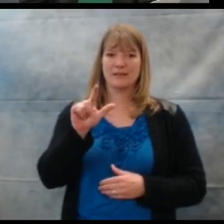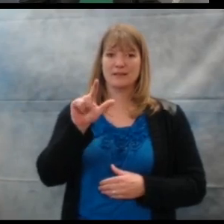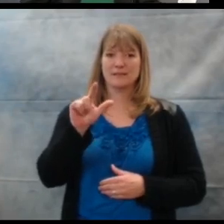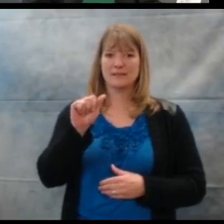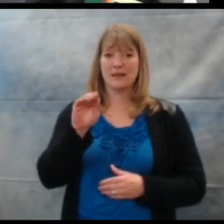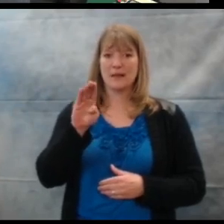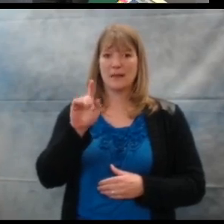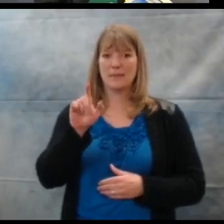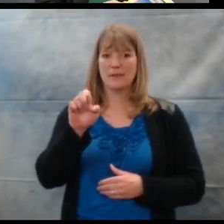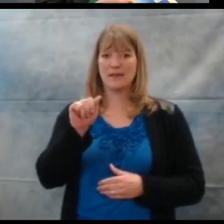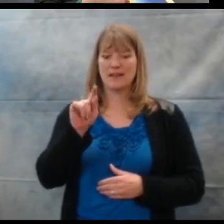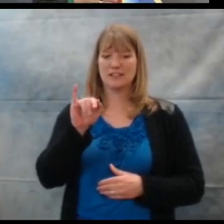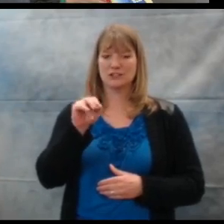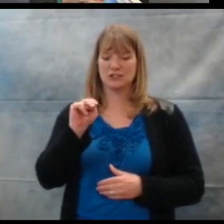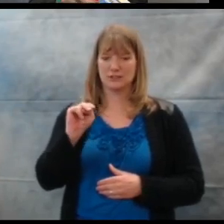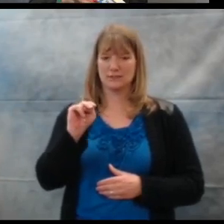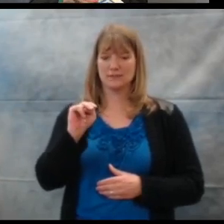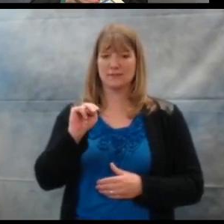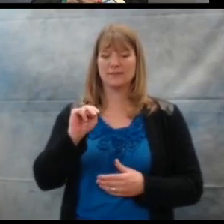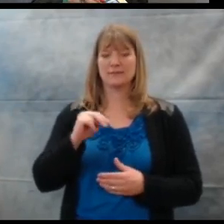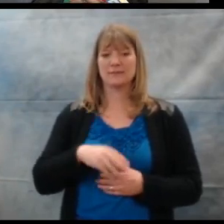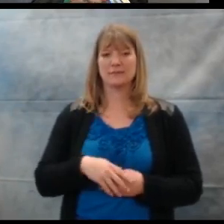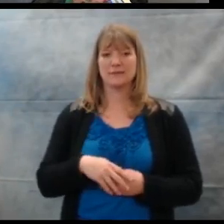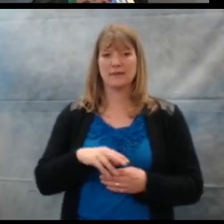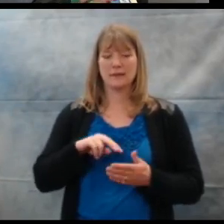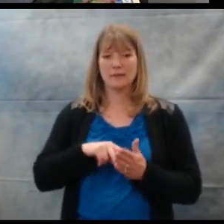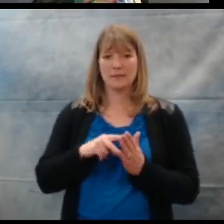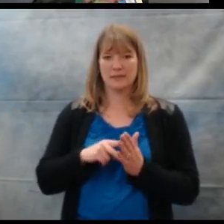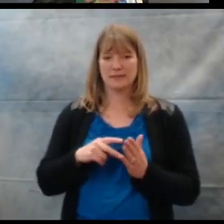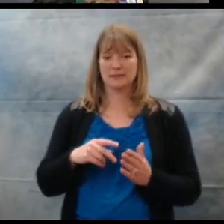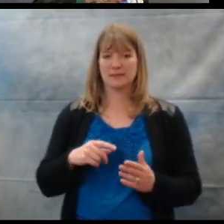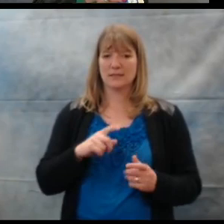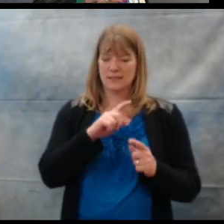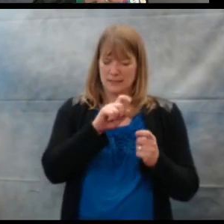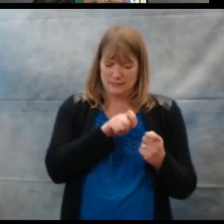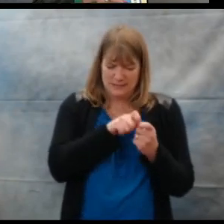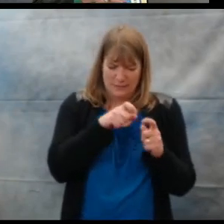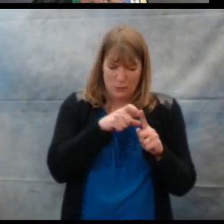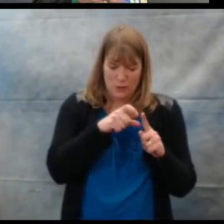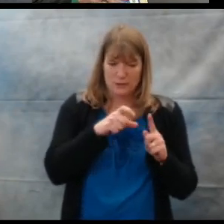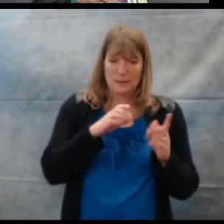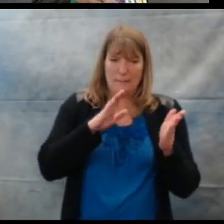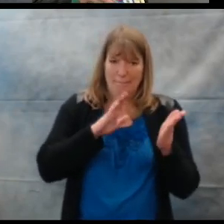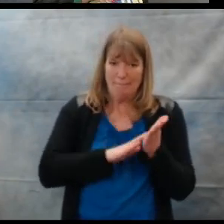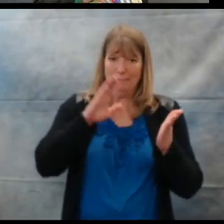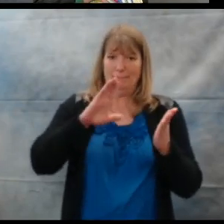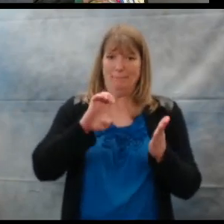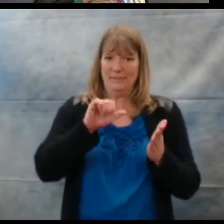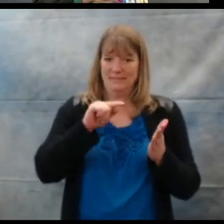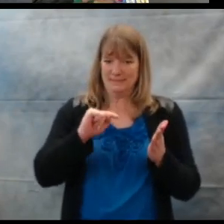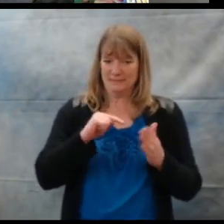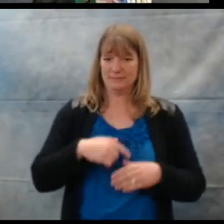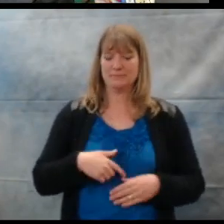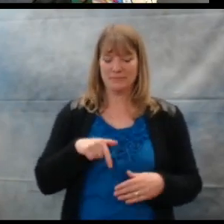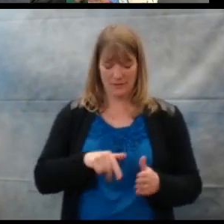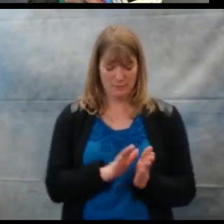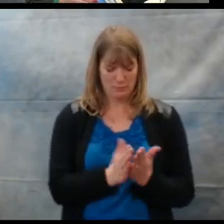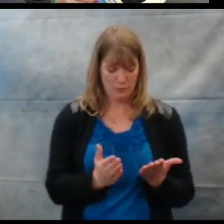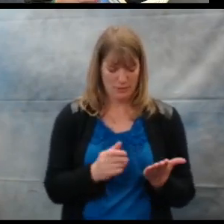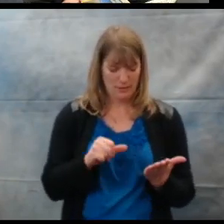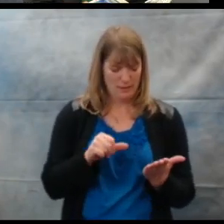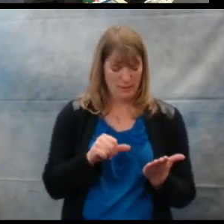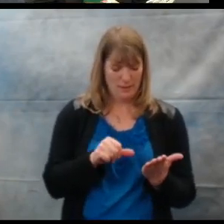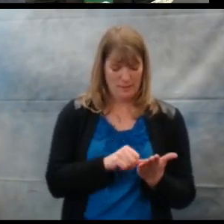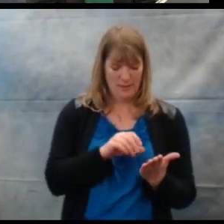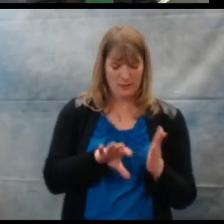Syllabalation is enhancing the beats of specific words. In